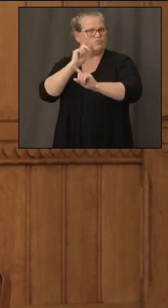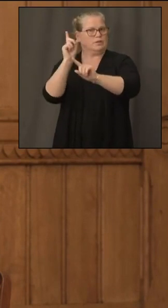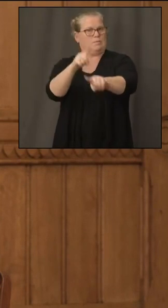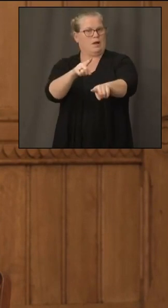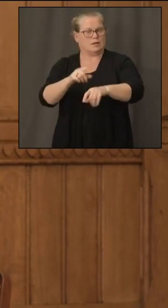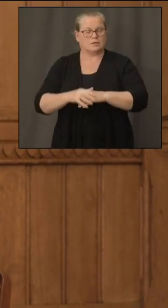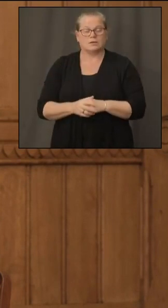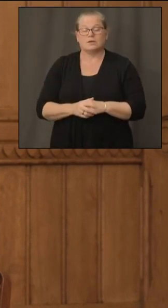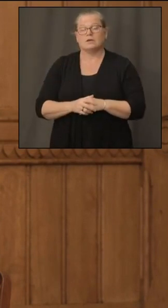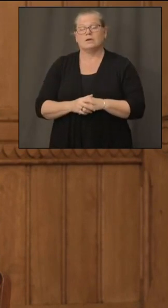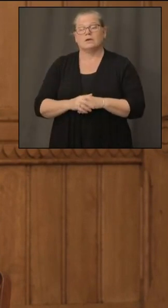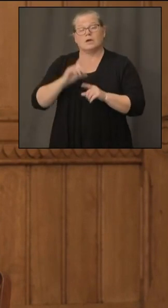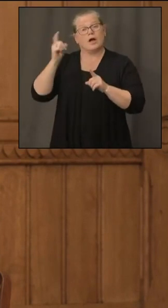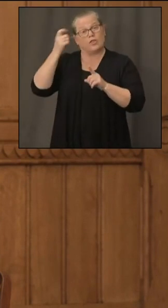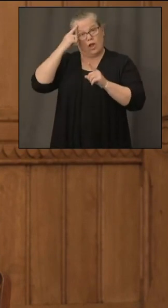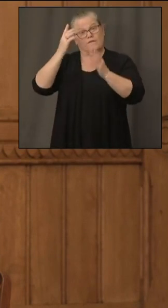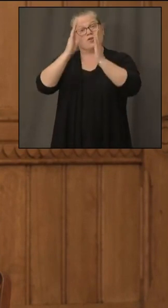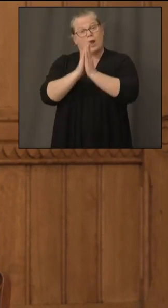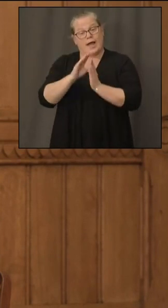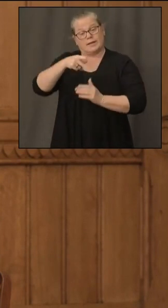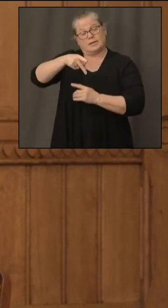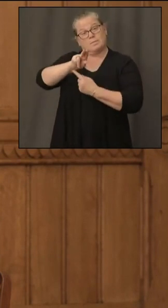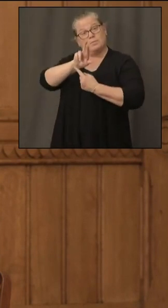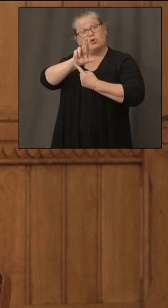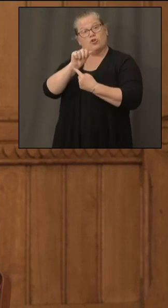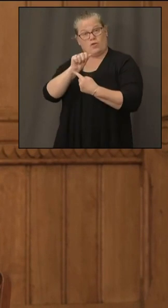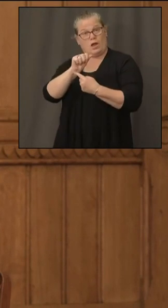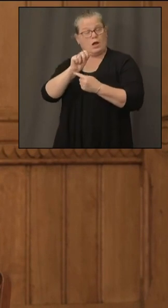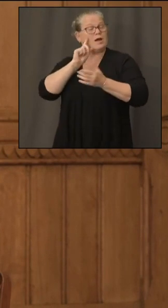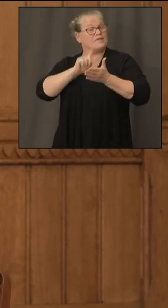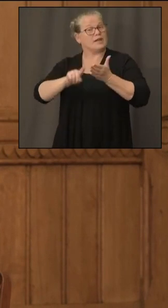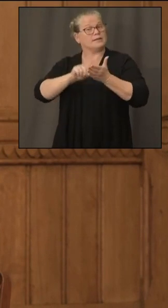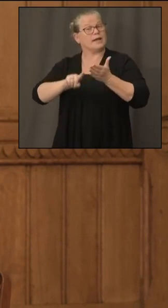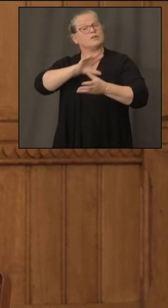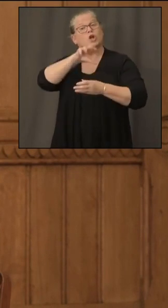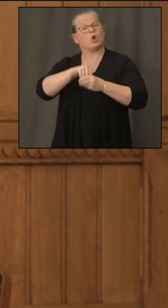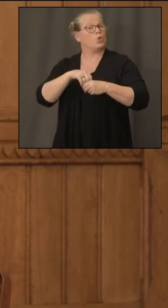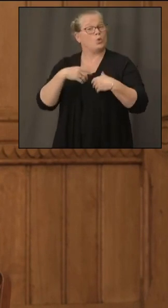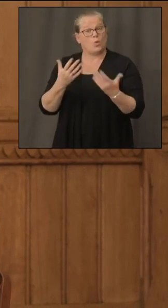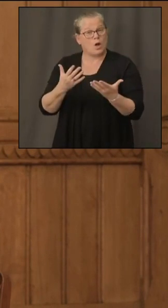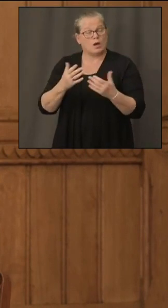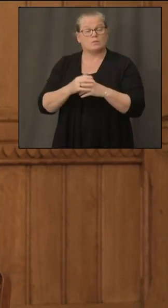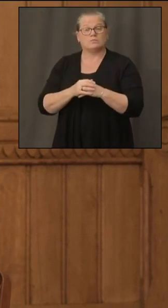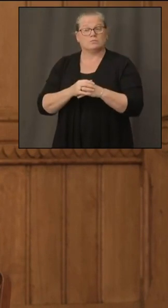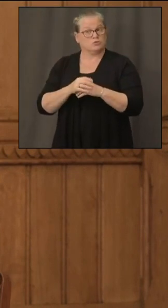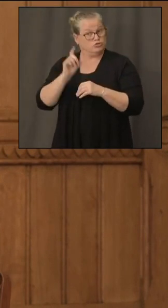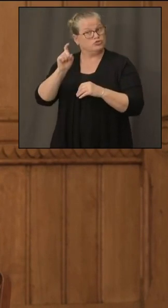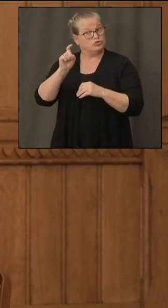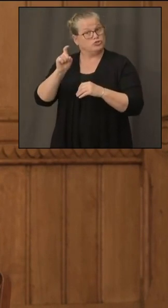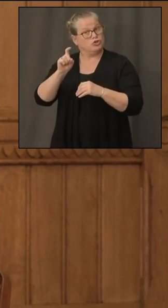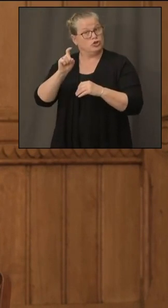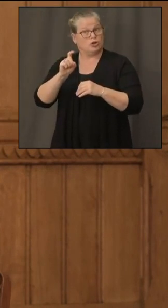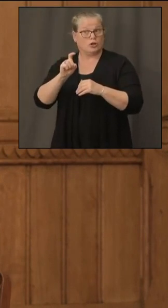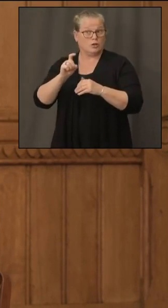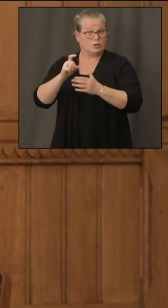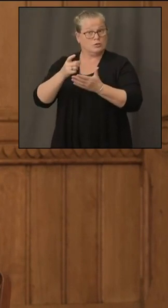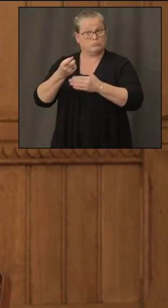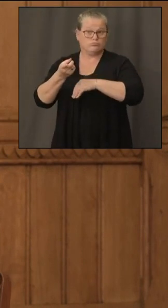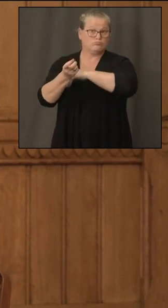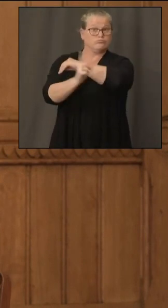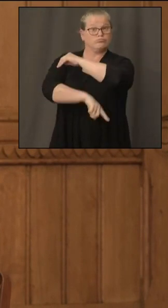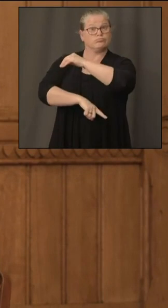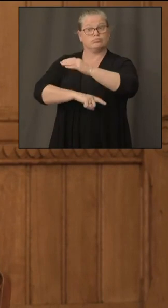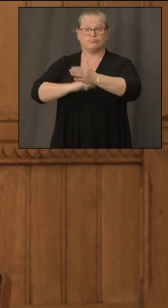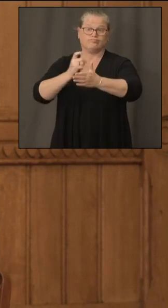pura to consider and investigate in that docket uh is whether civil penalties should be assessed um to the